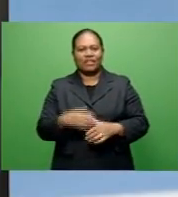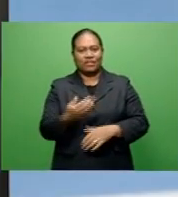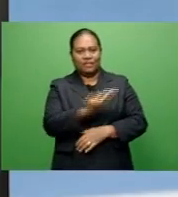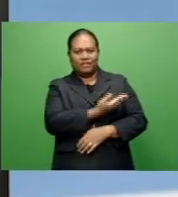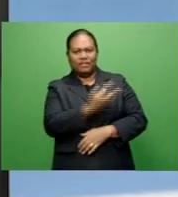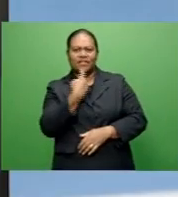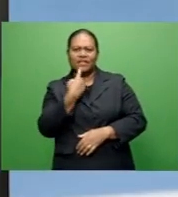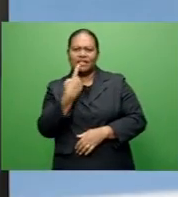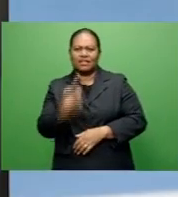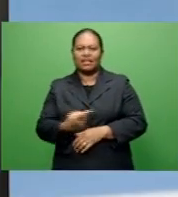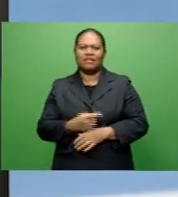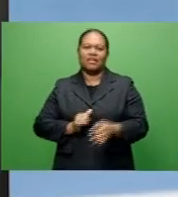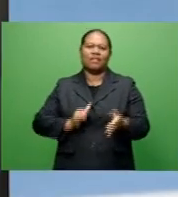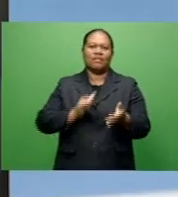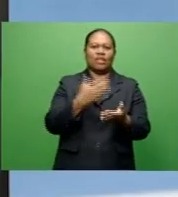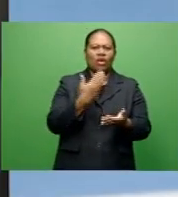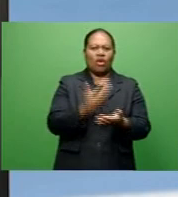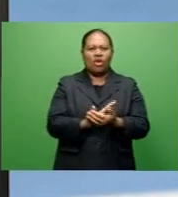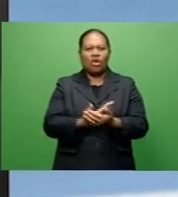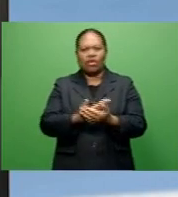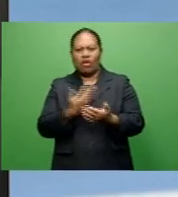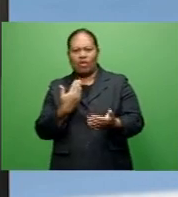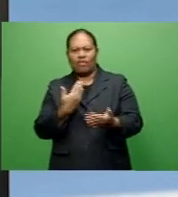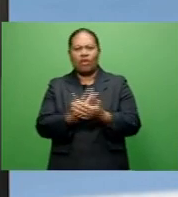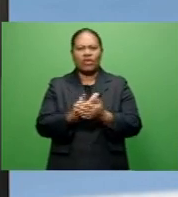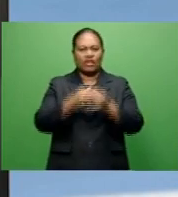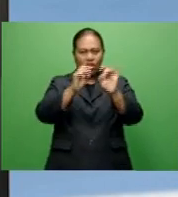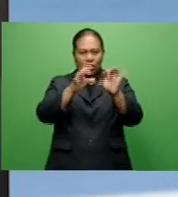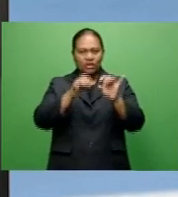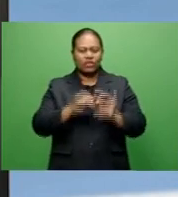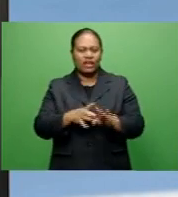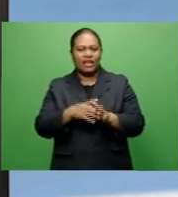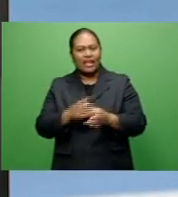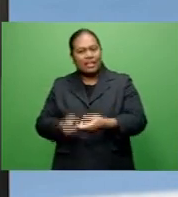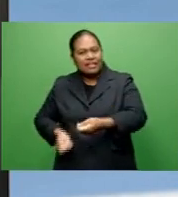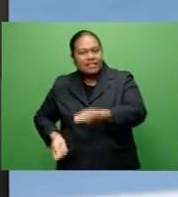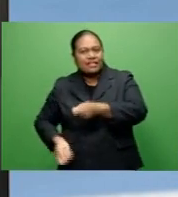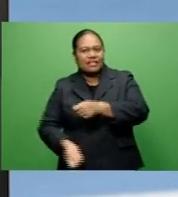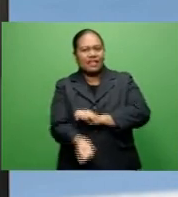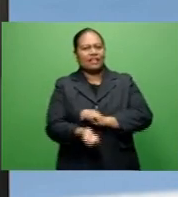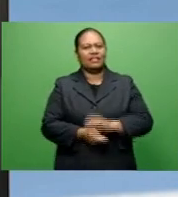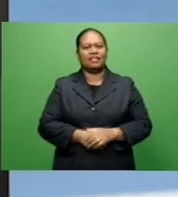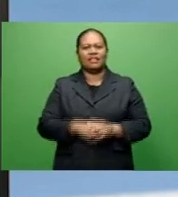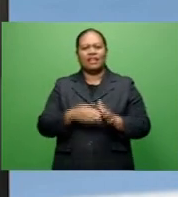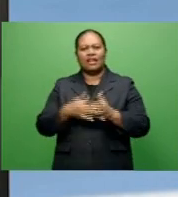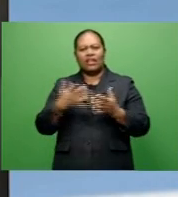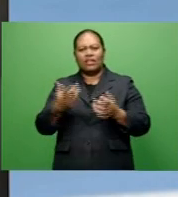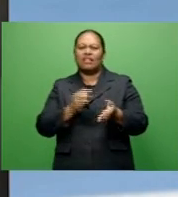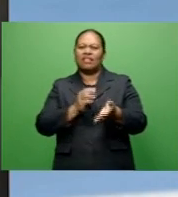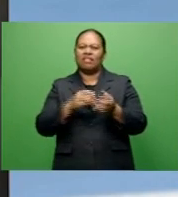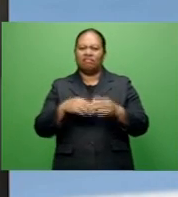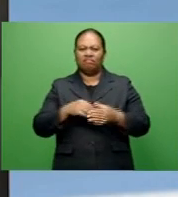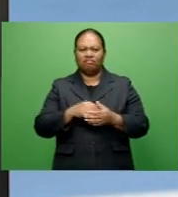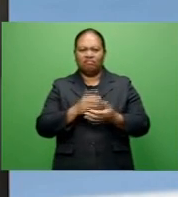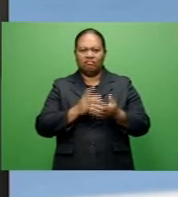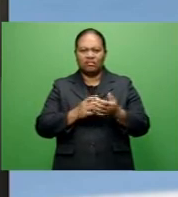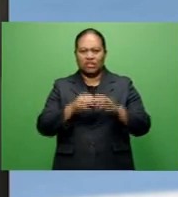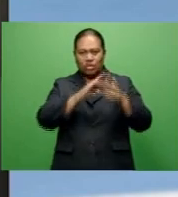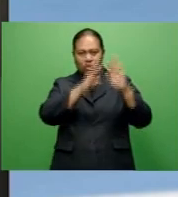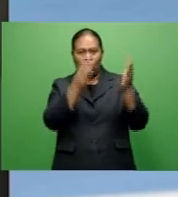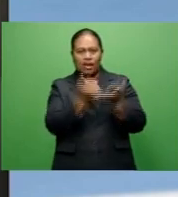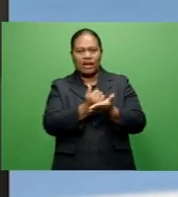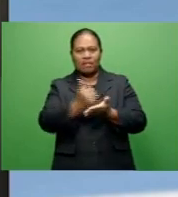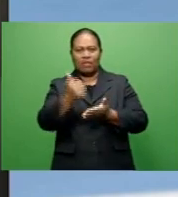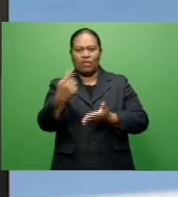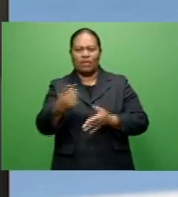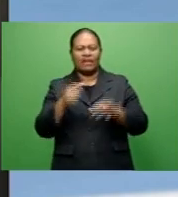flying on and off the court in the first round of the Australian Open Tennis Tournament, with Novak Djokovic in the thick of it. The world number one